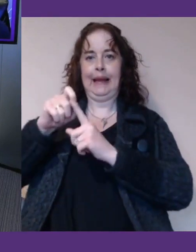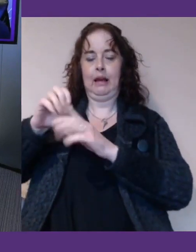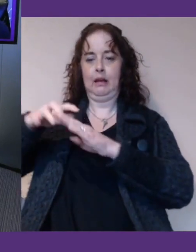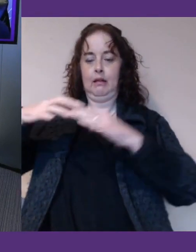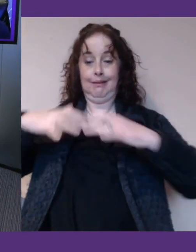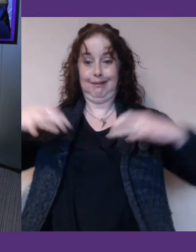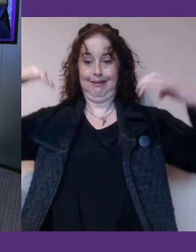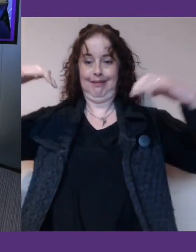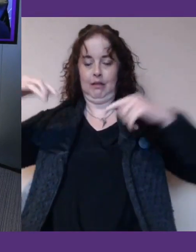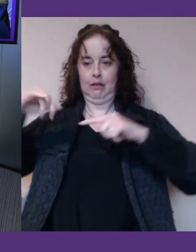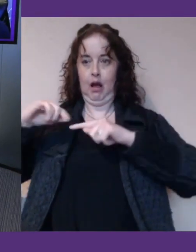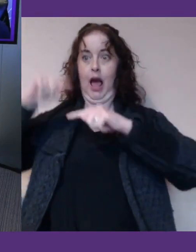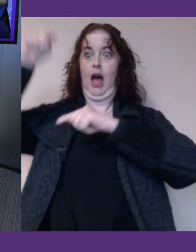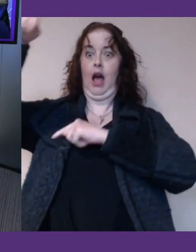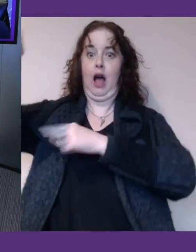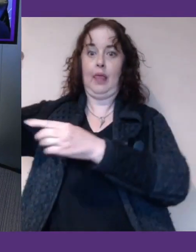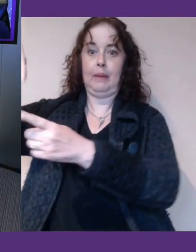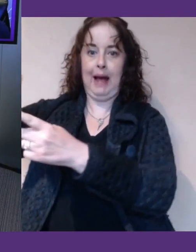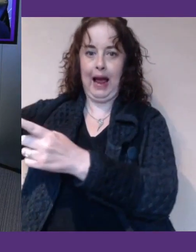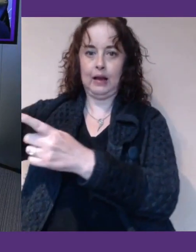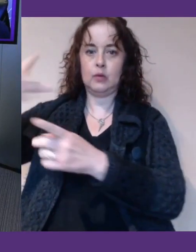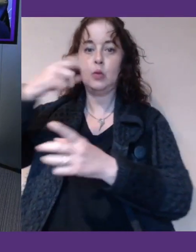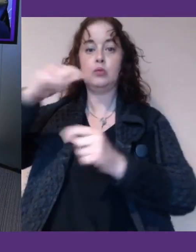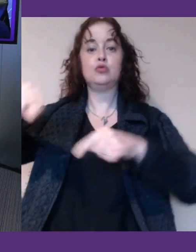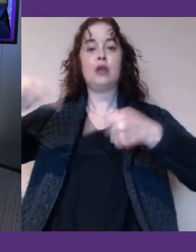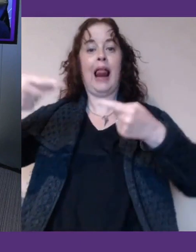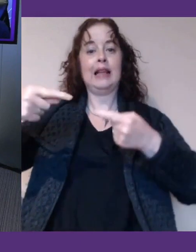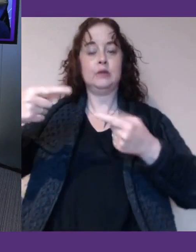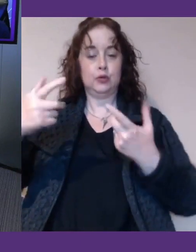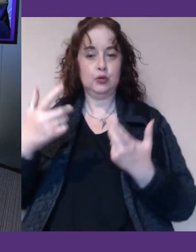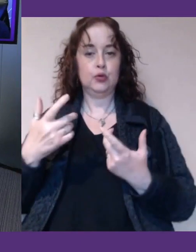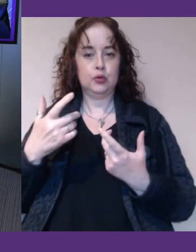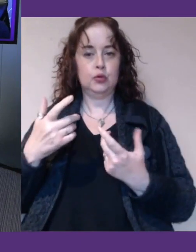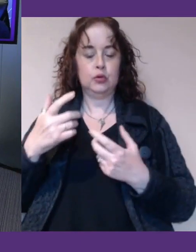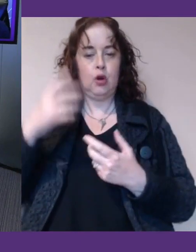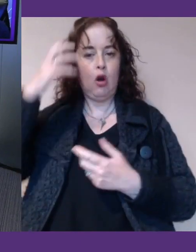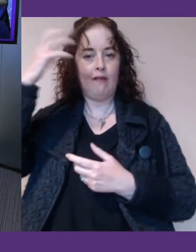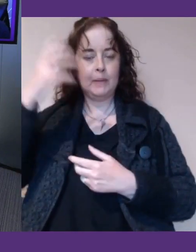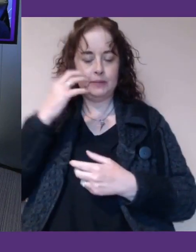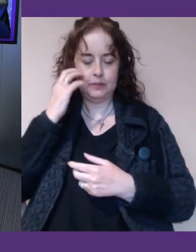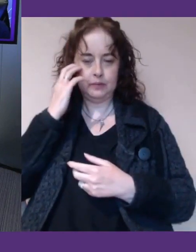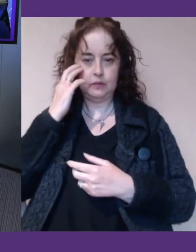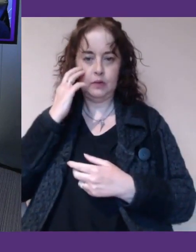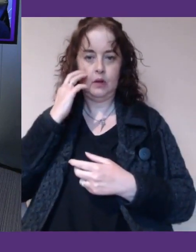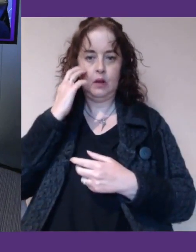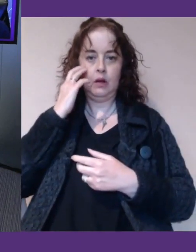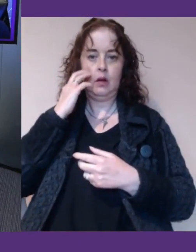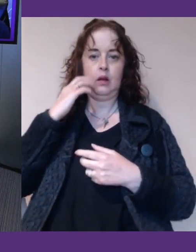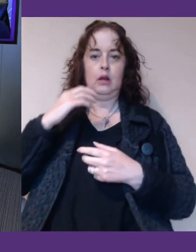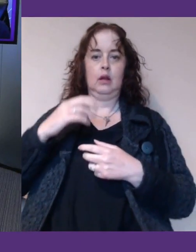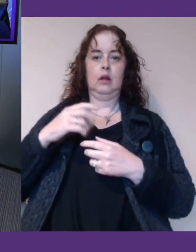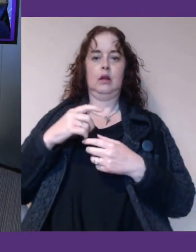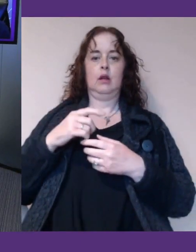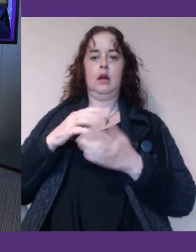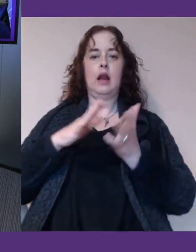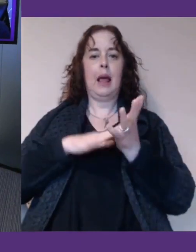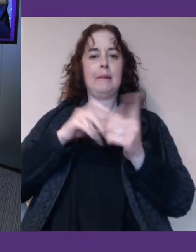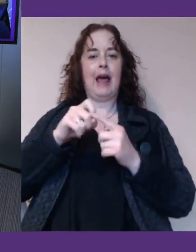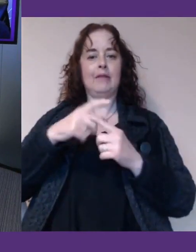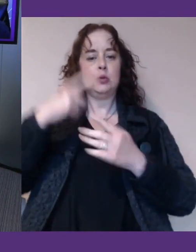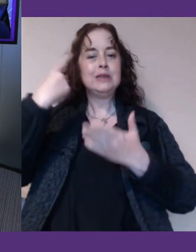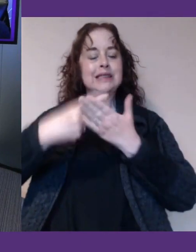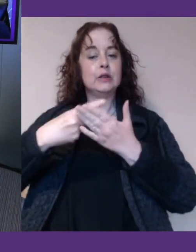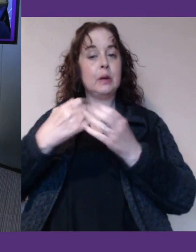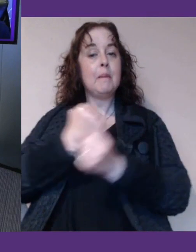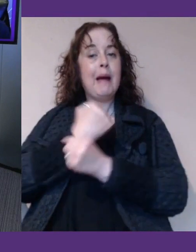challenging of the government. Yeah, absolutely. And the minister who's obviously got the decision-making power. I suppose